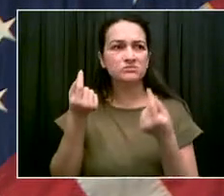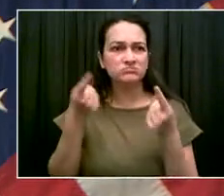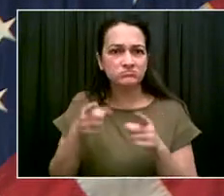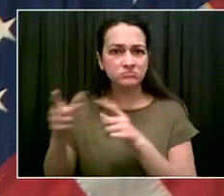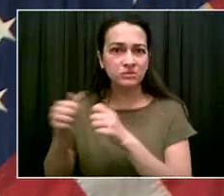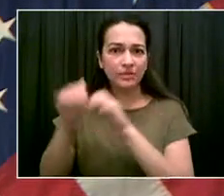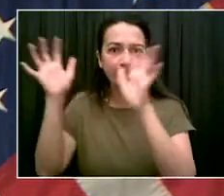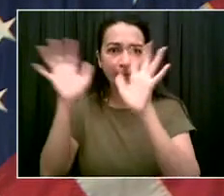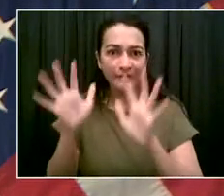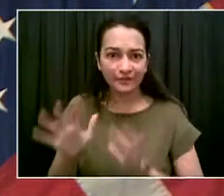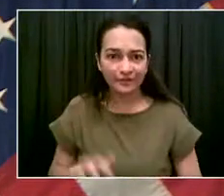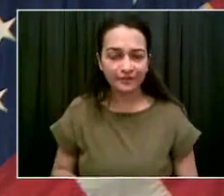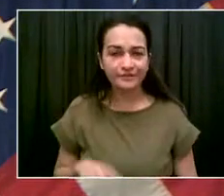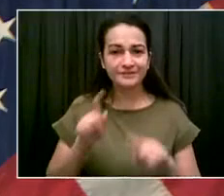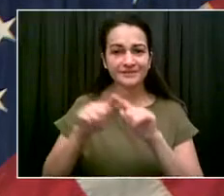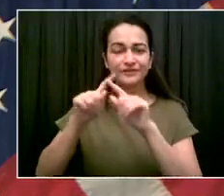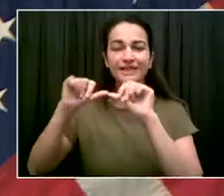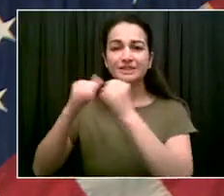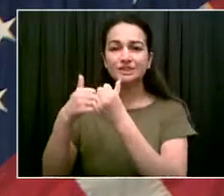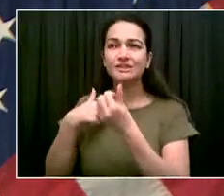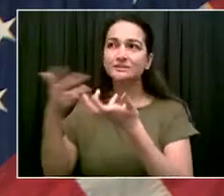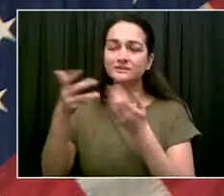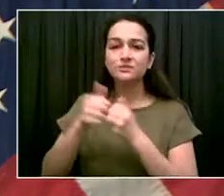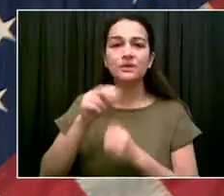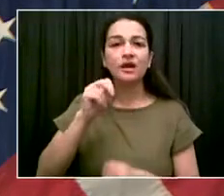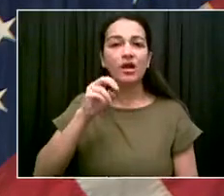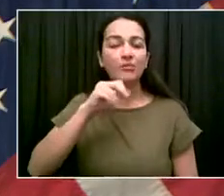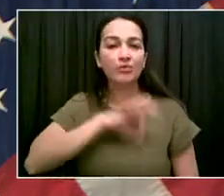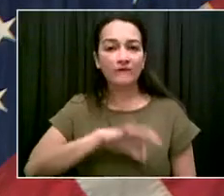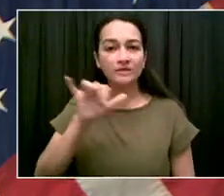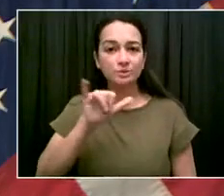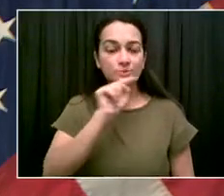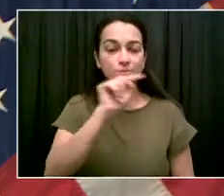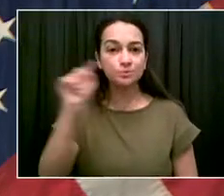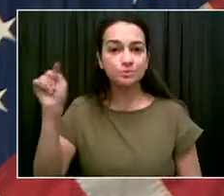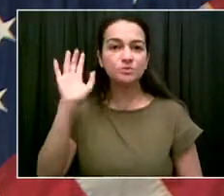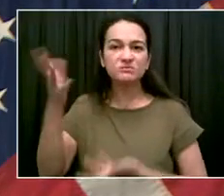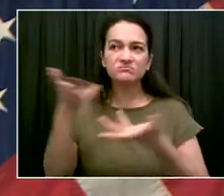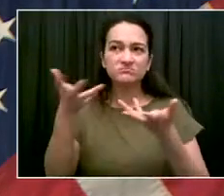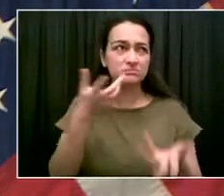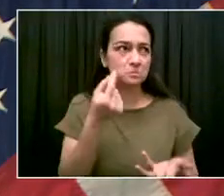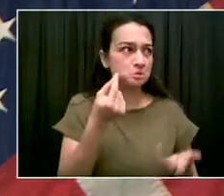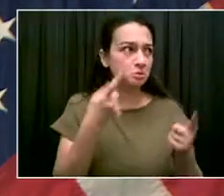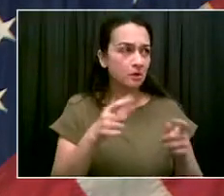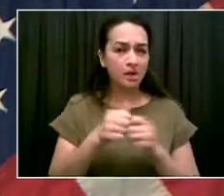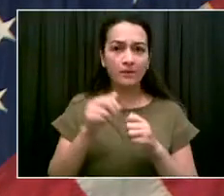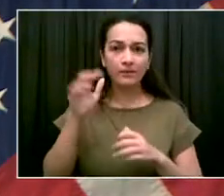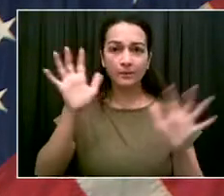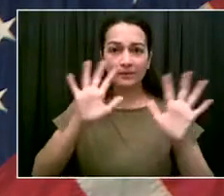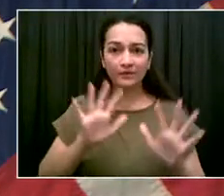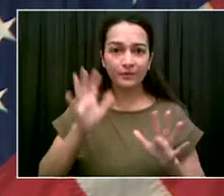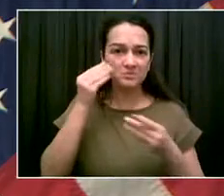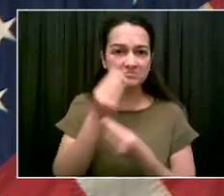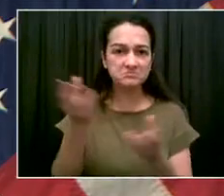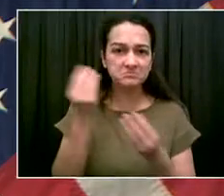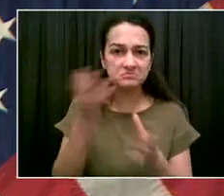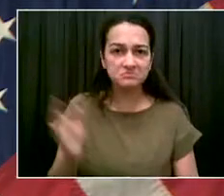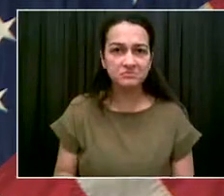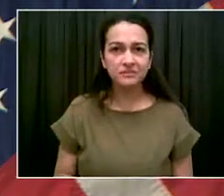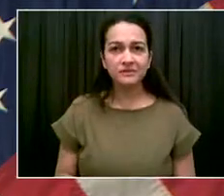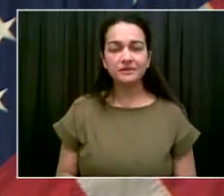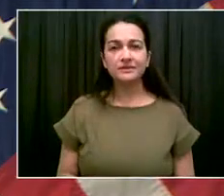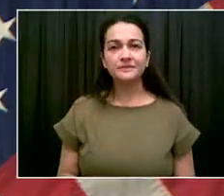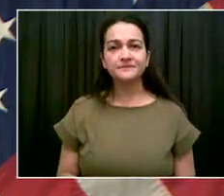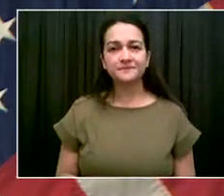the private sector, and, of course, FEMA. I wanted to share a couple of preparedness tips. Coastal storms, including nor'easters,